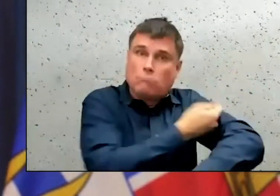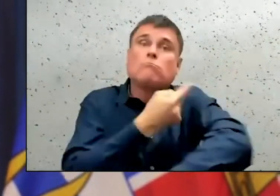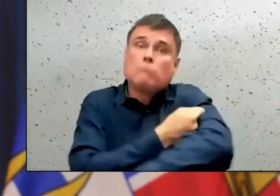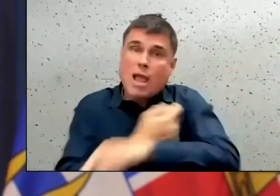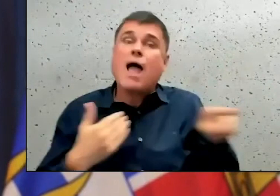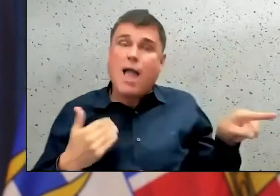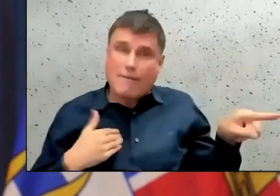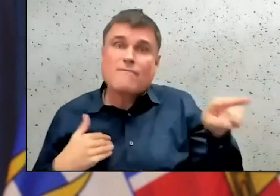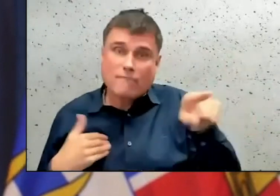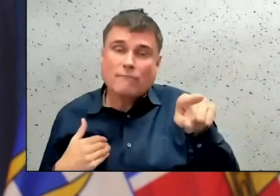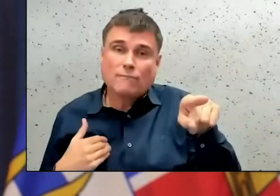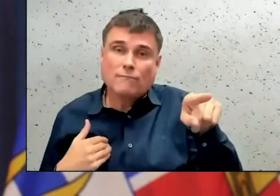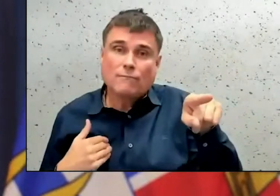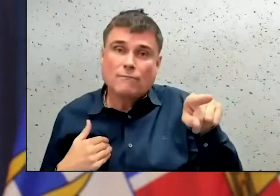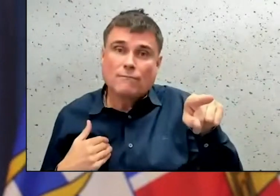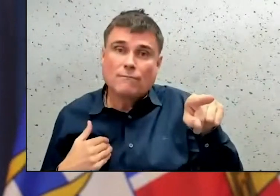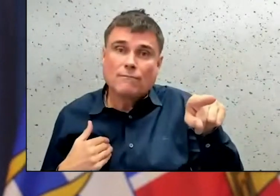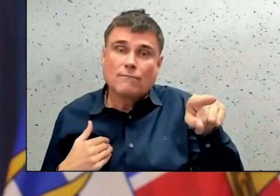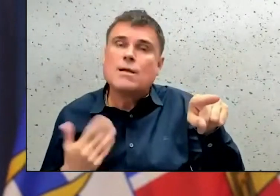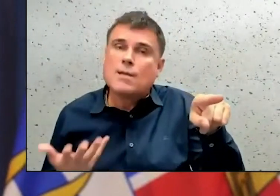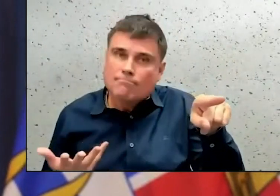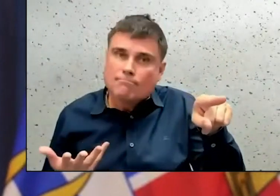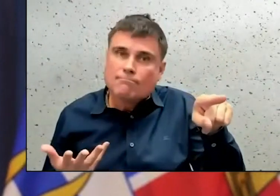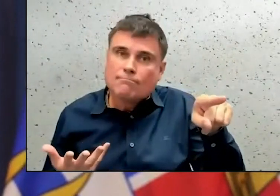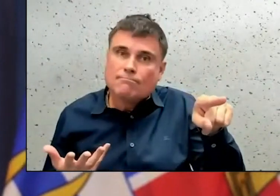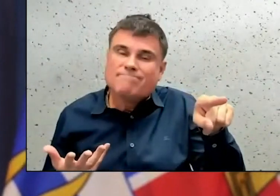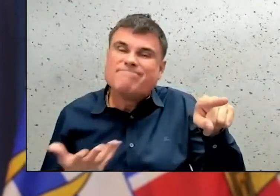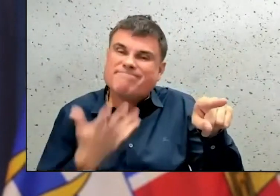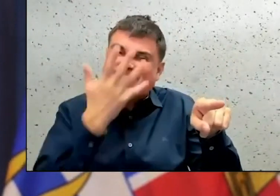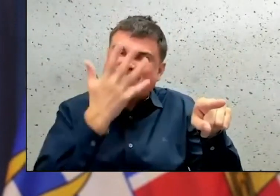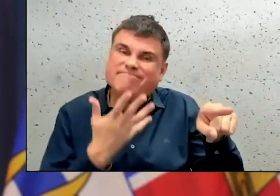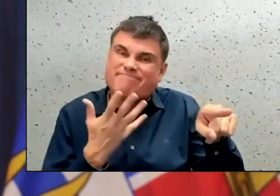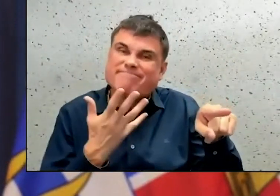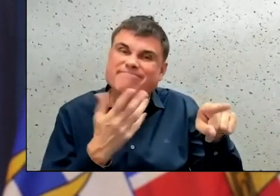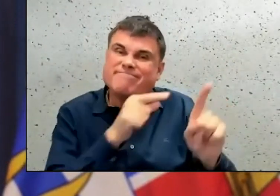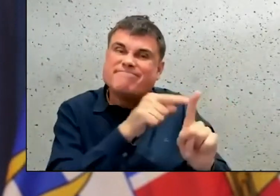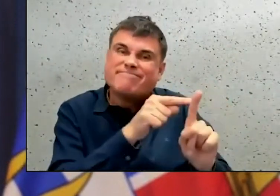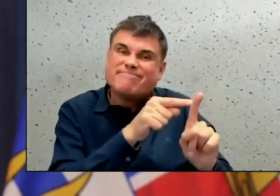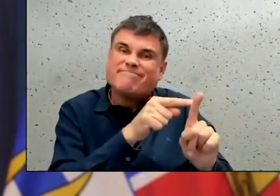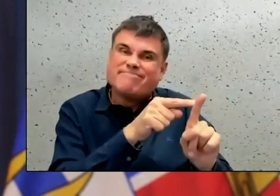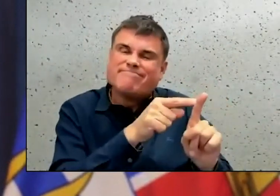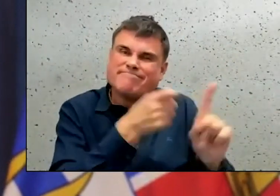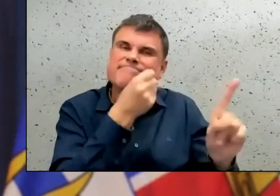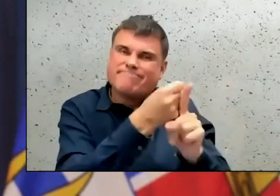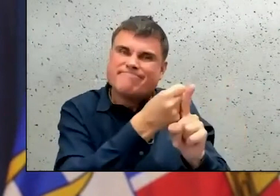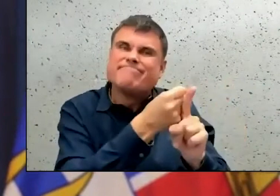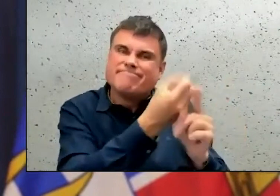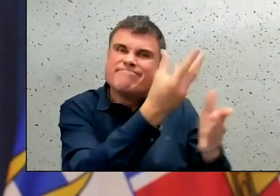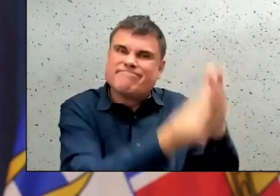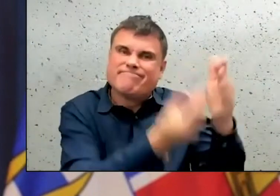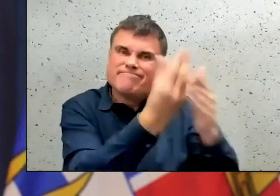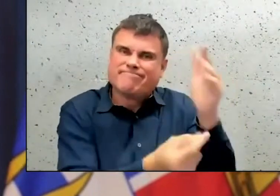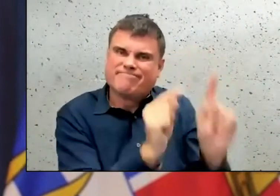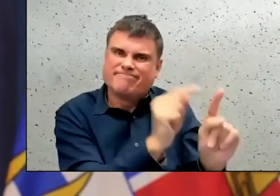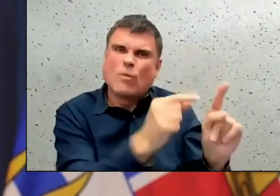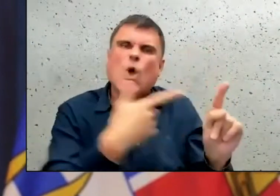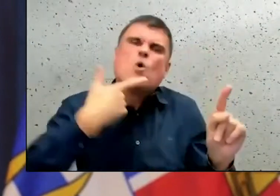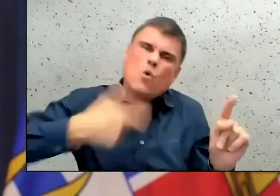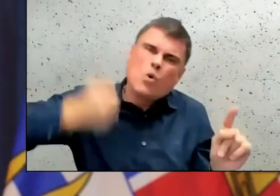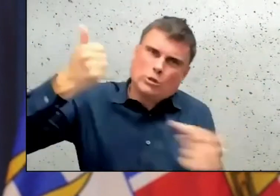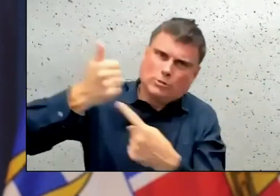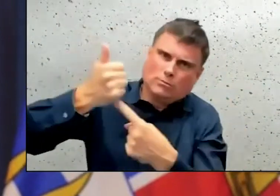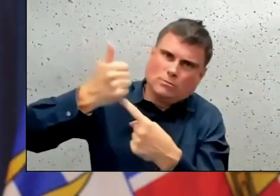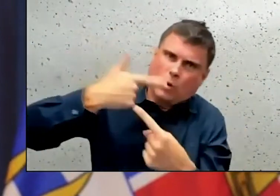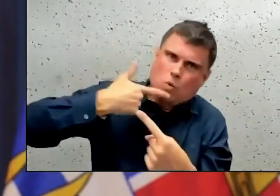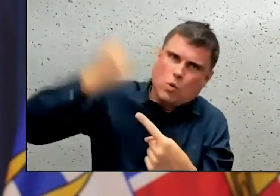long-term care homes. And tragically, that's a large proportion of the deaths that we've seen recently, older people who are in